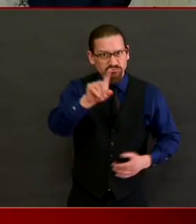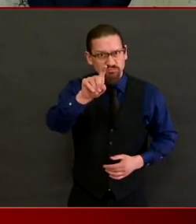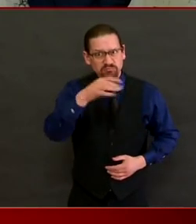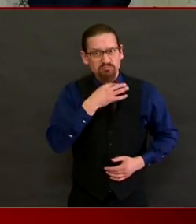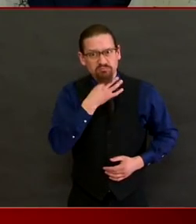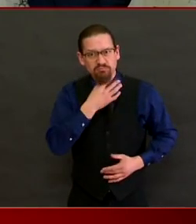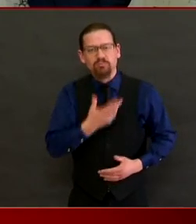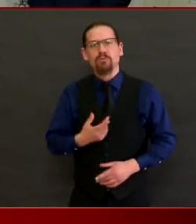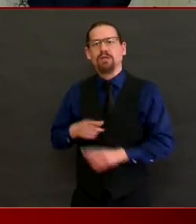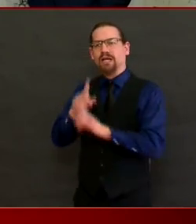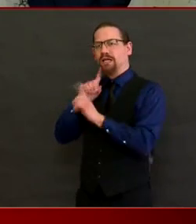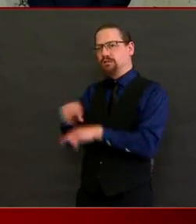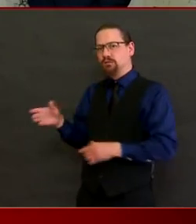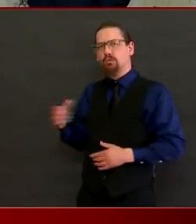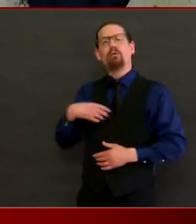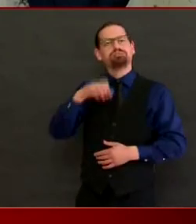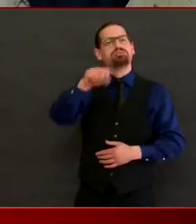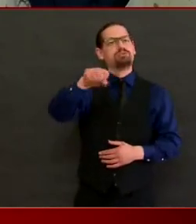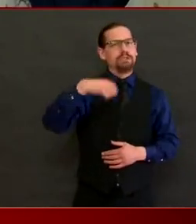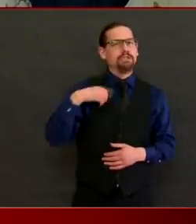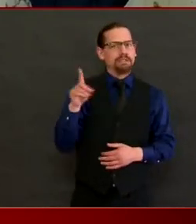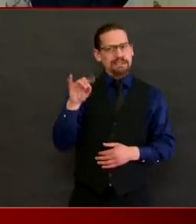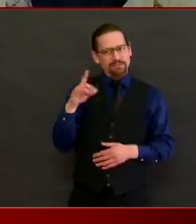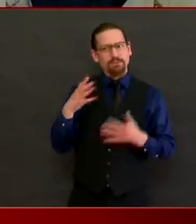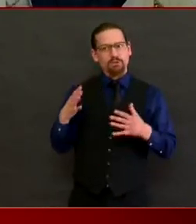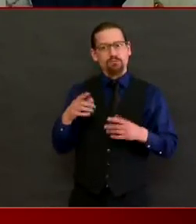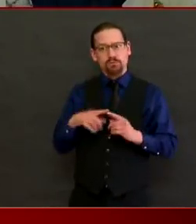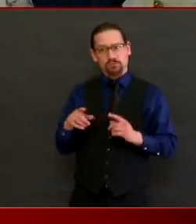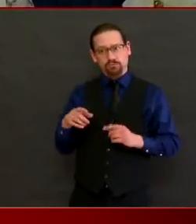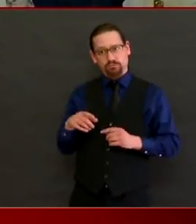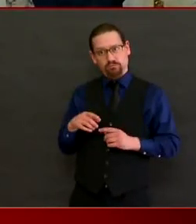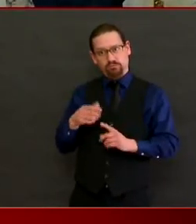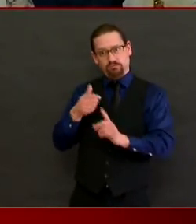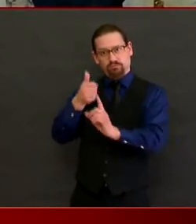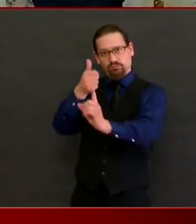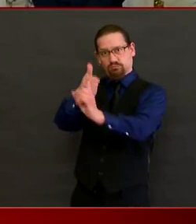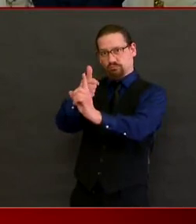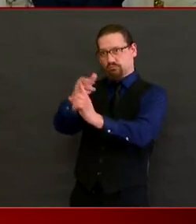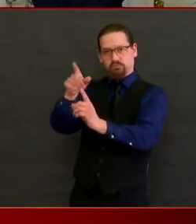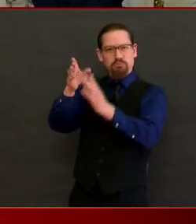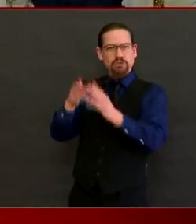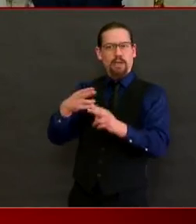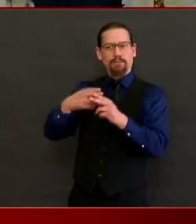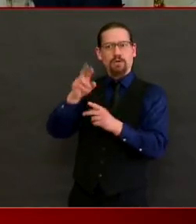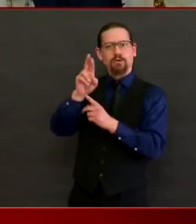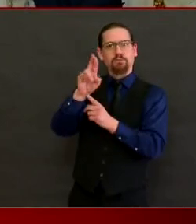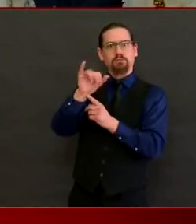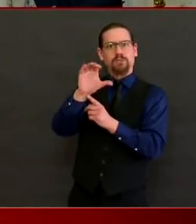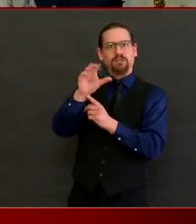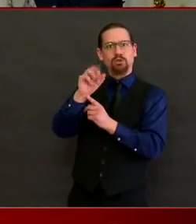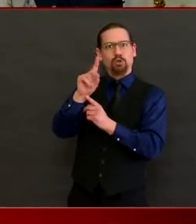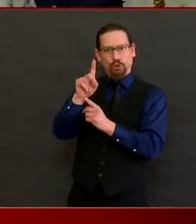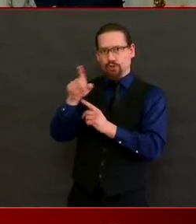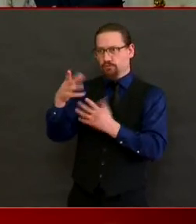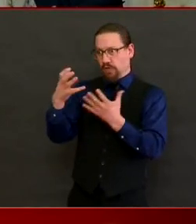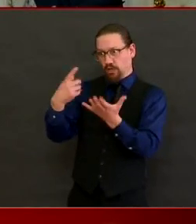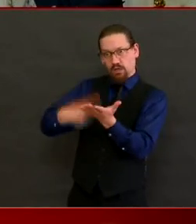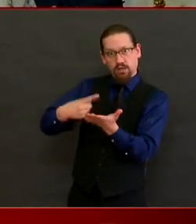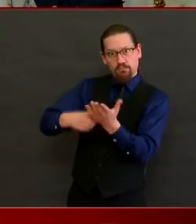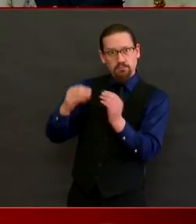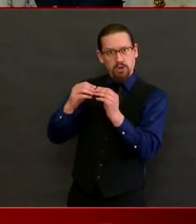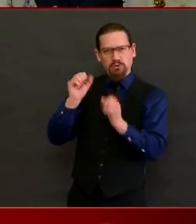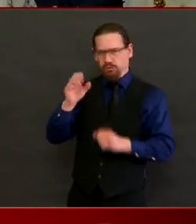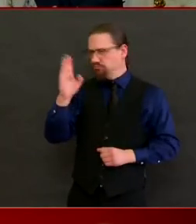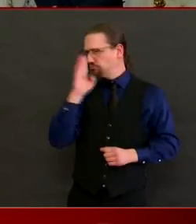to Commerce. Commerce is the group that's been in touch with them. But as I've said so many times, the